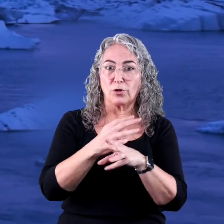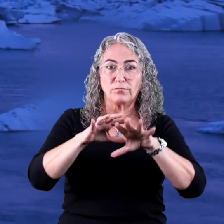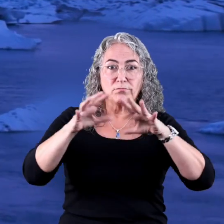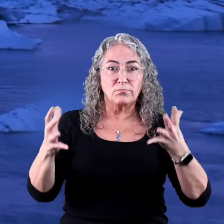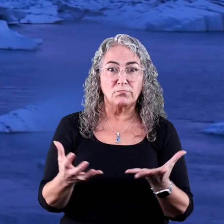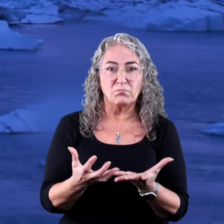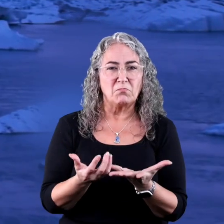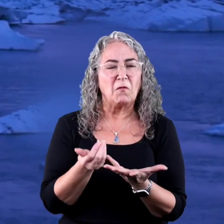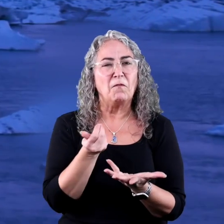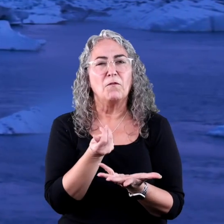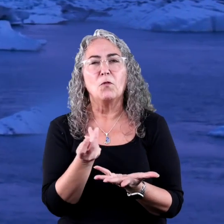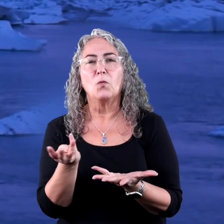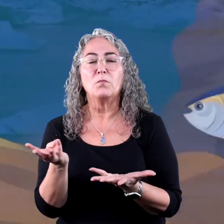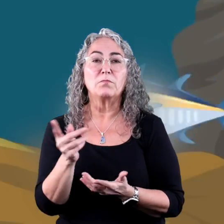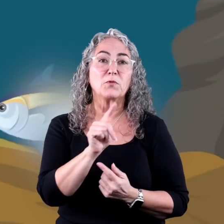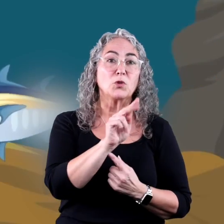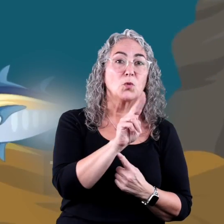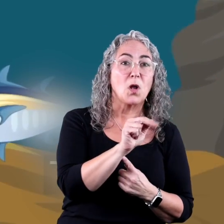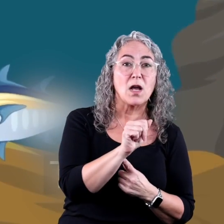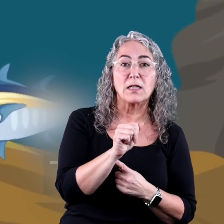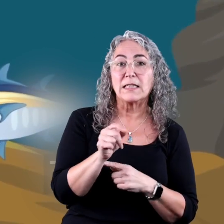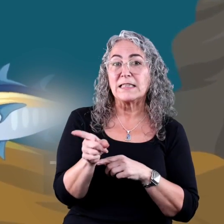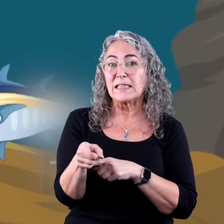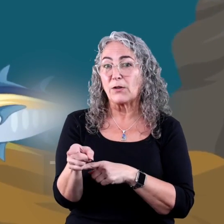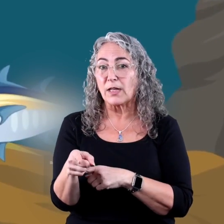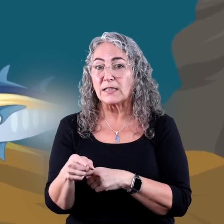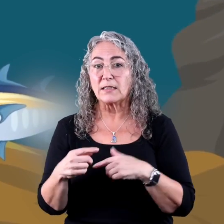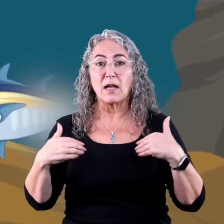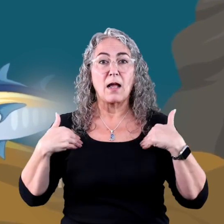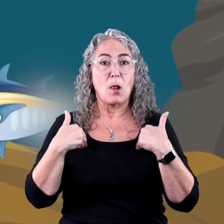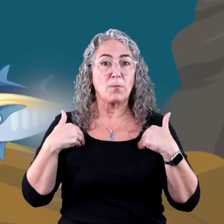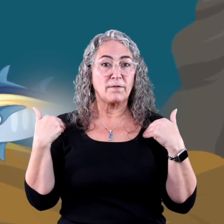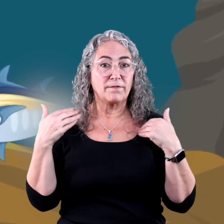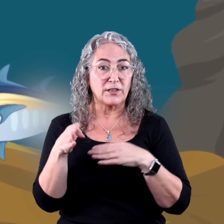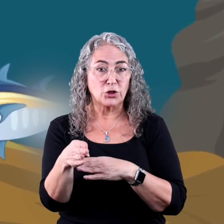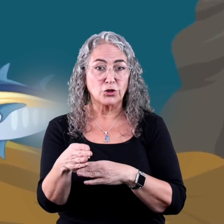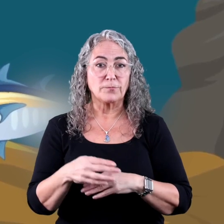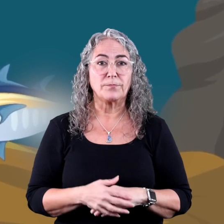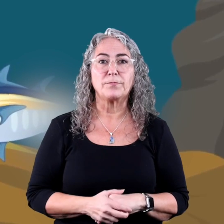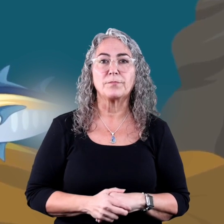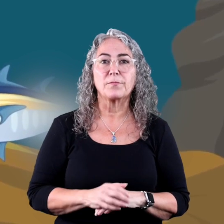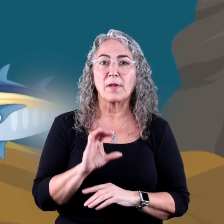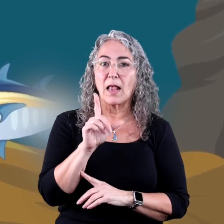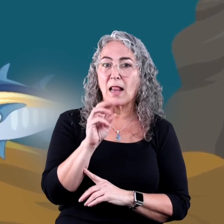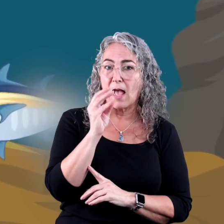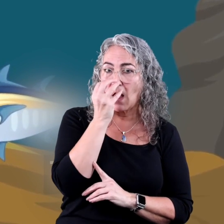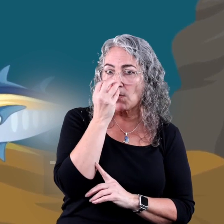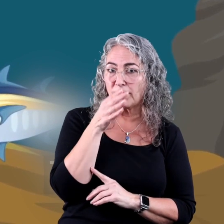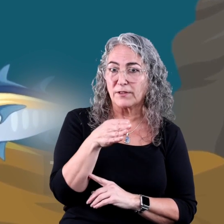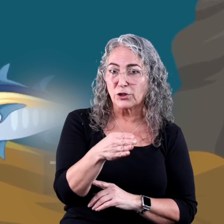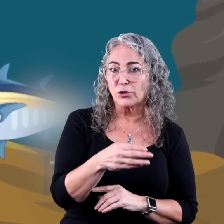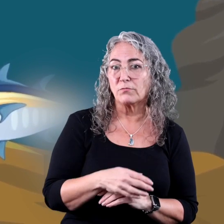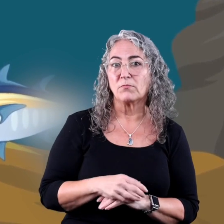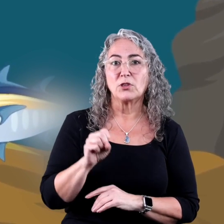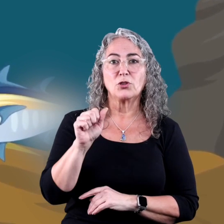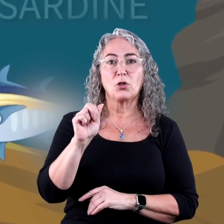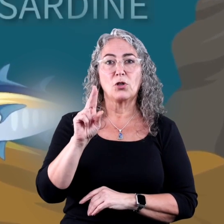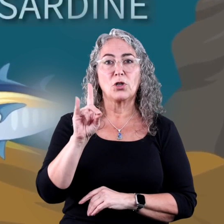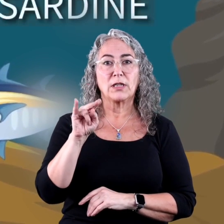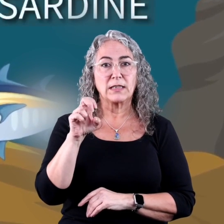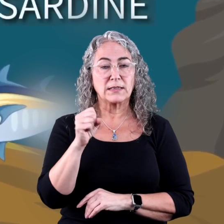Here are just a few. Tuna, stingrays, angelfish, clownfish,